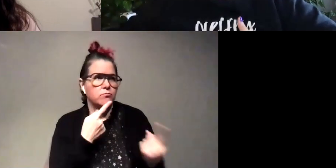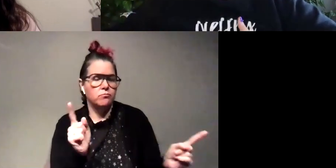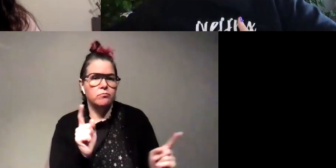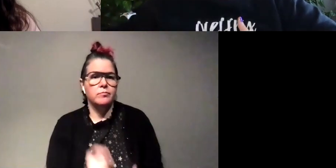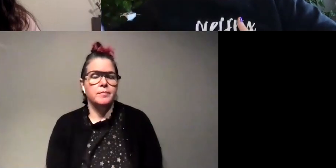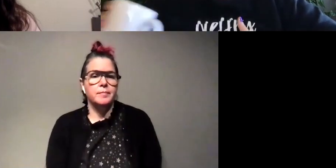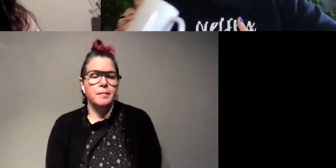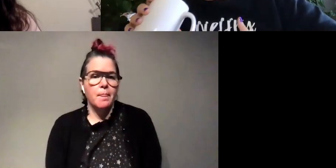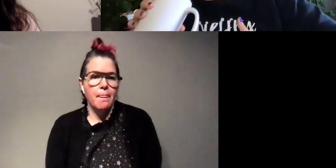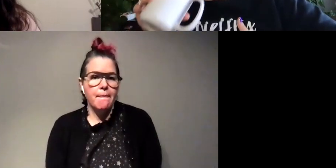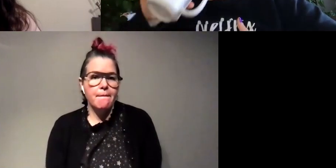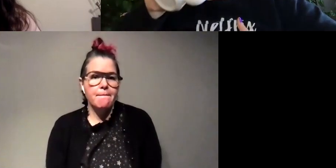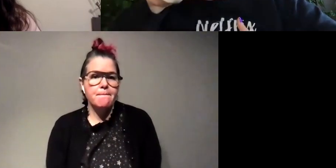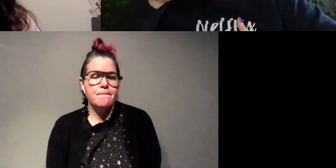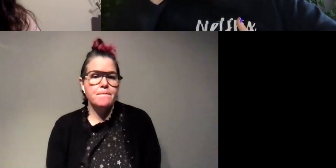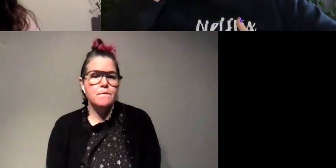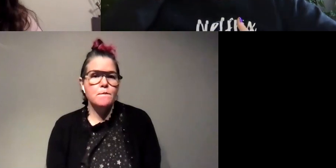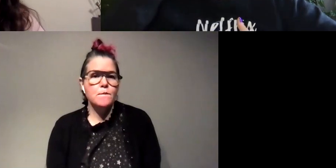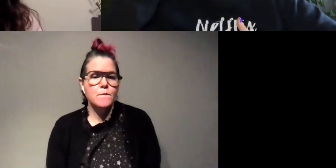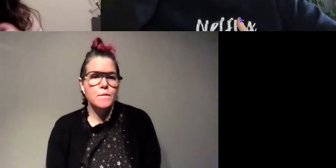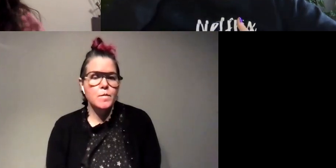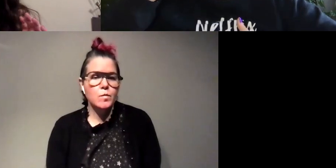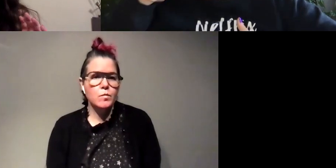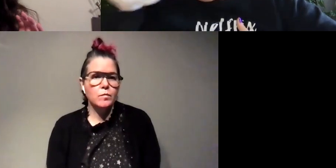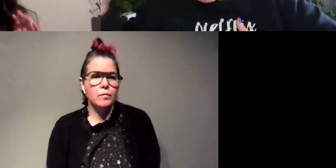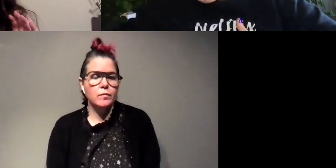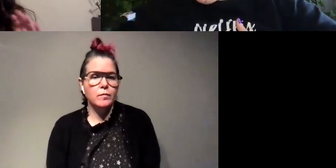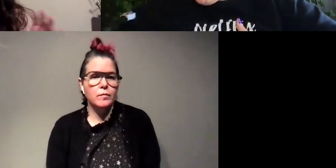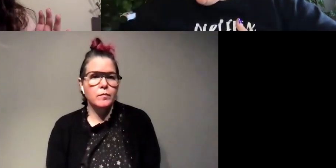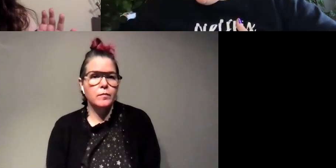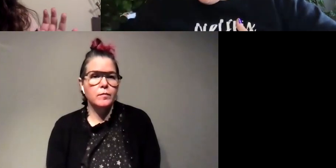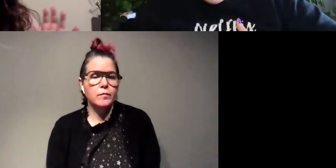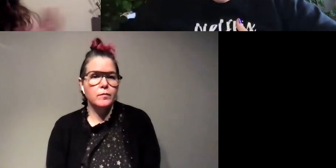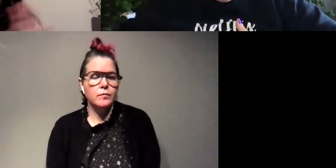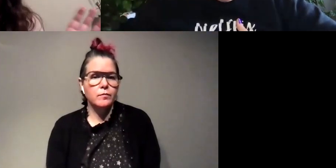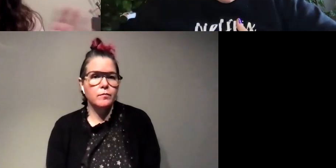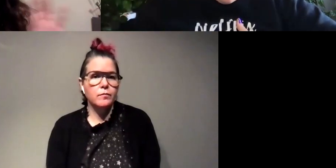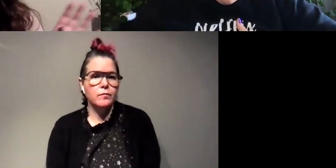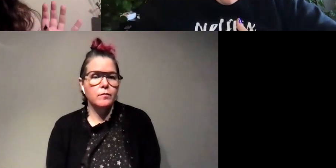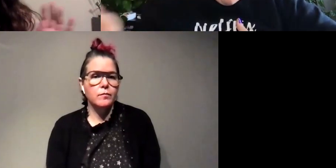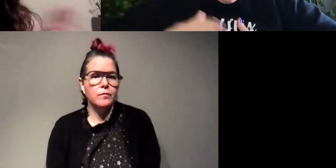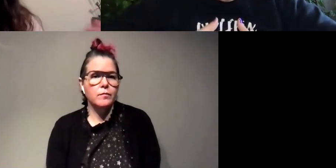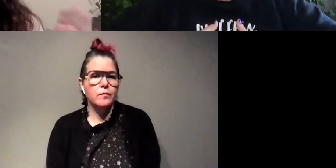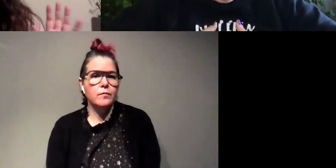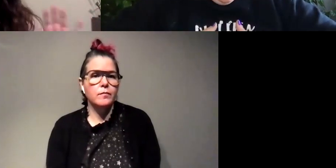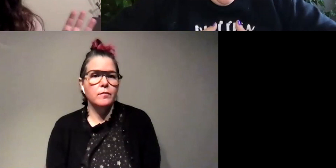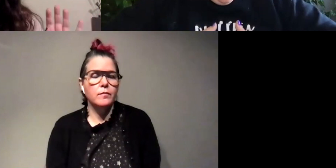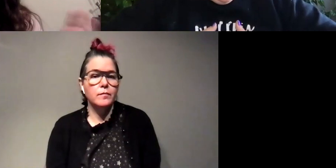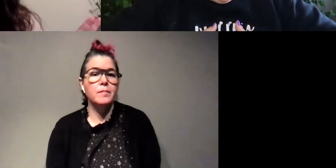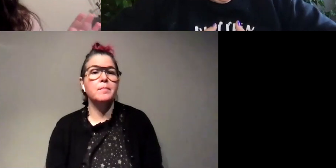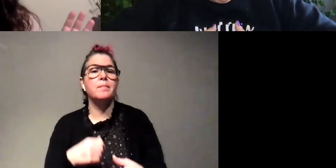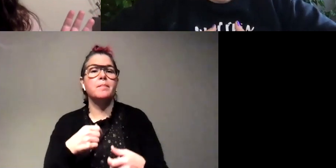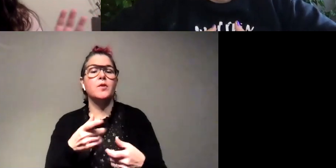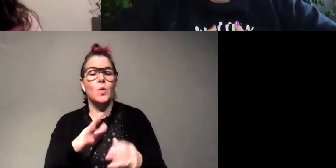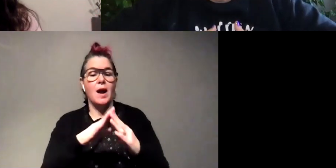um i would say try to like make yourself make your house or wherever you live a firefly friendly